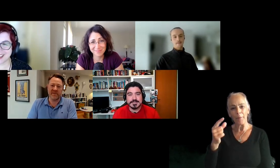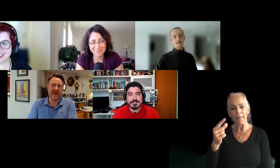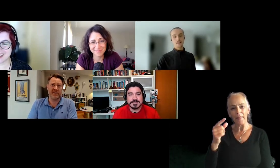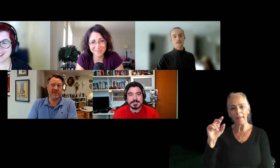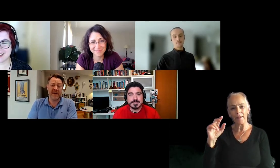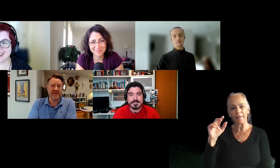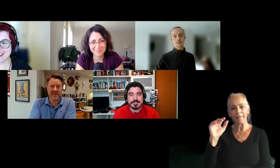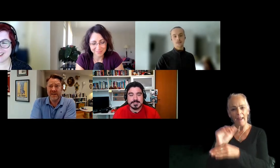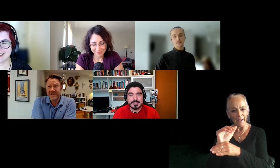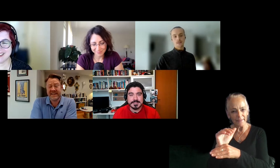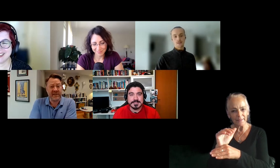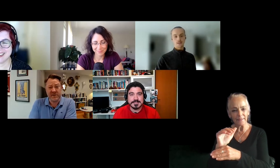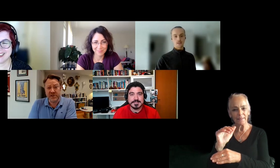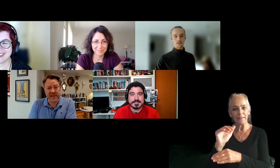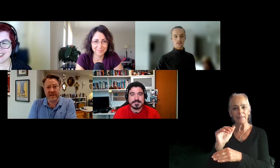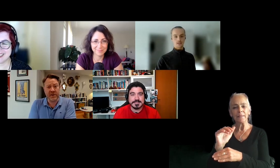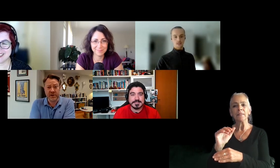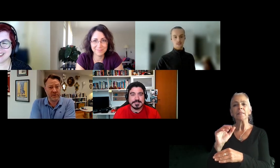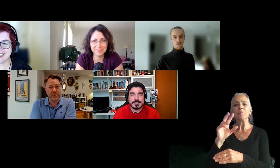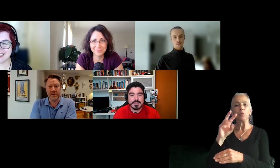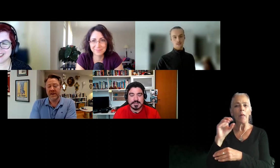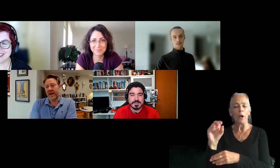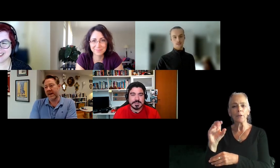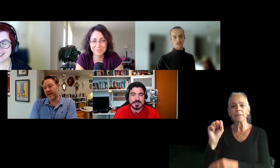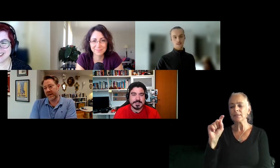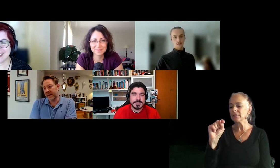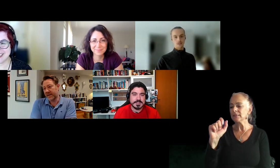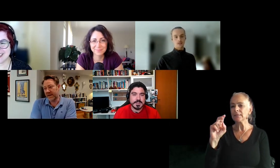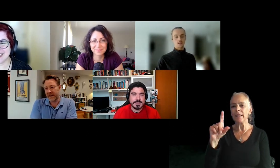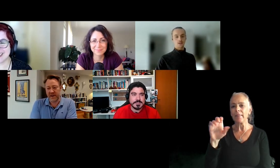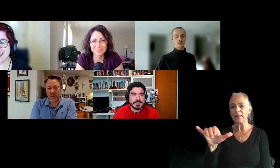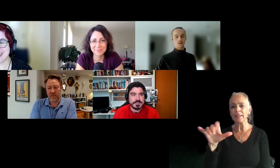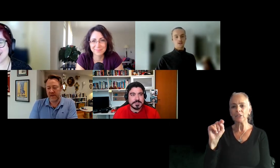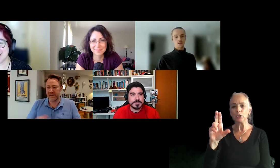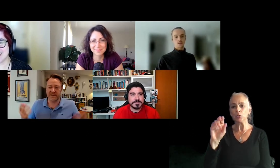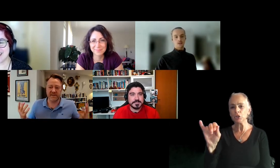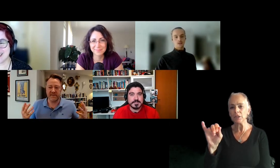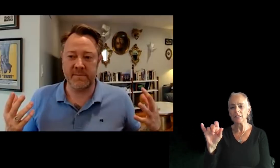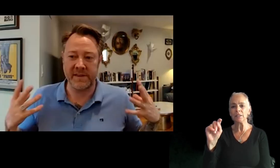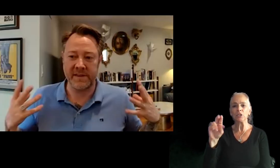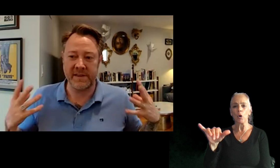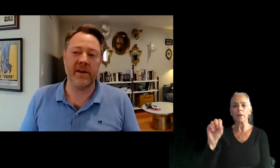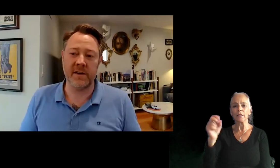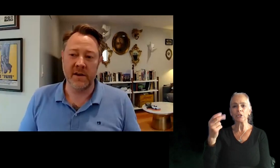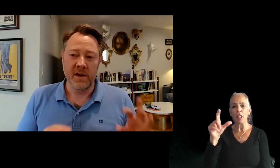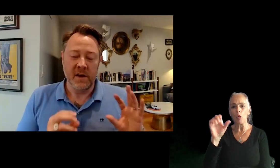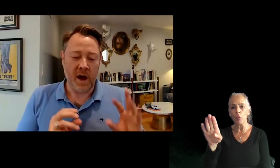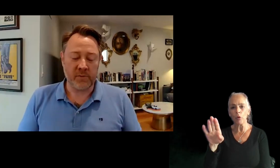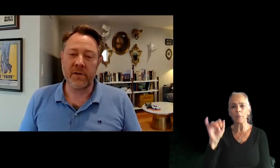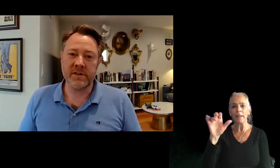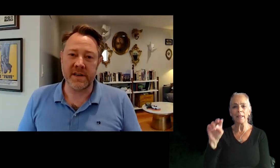the, I don't know, around 2000, Stanley Tucci and Tony Shalhoub, uh, and, and Ian Holm. And it's about these Italian,